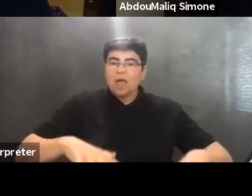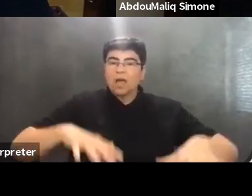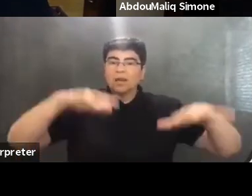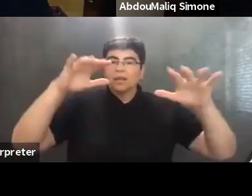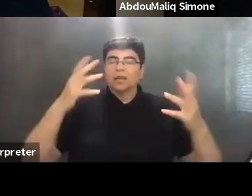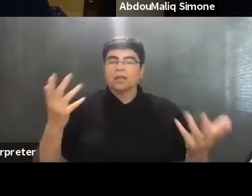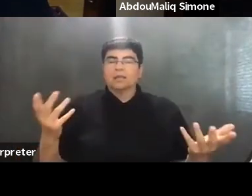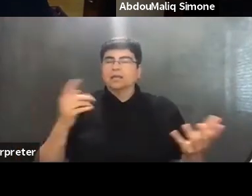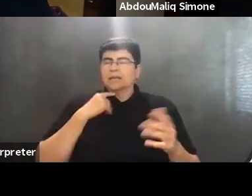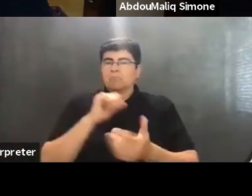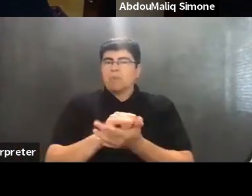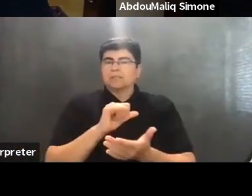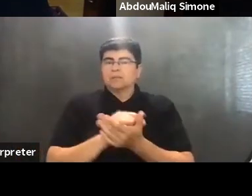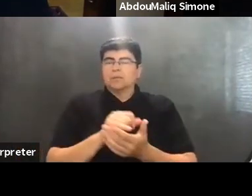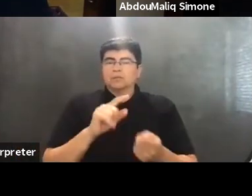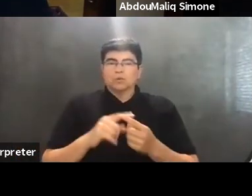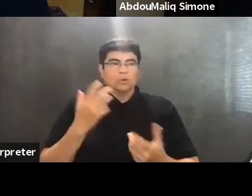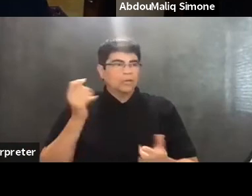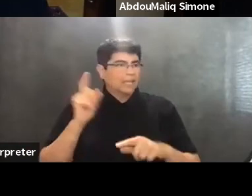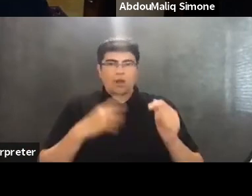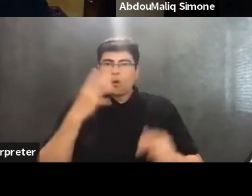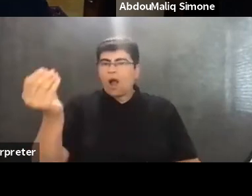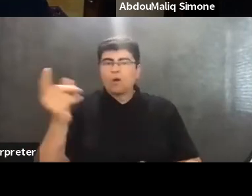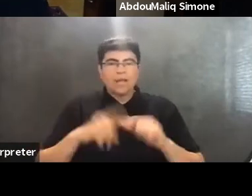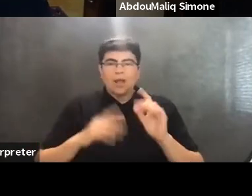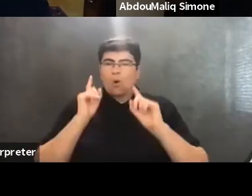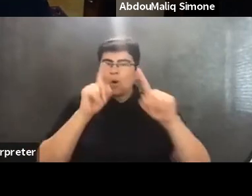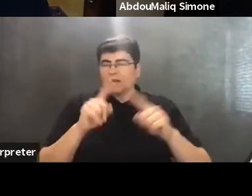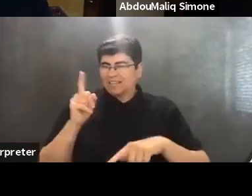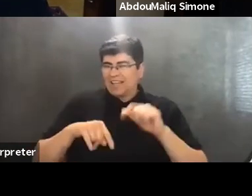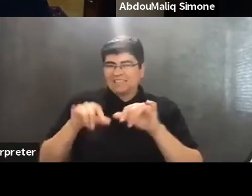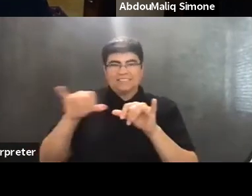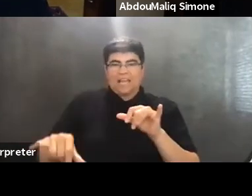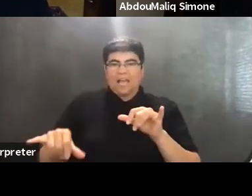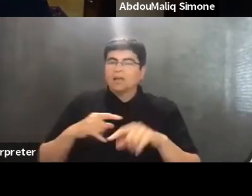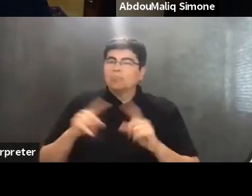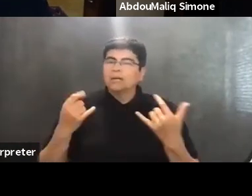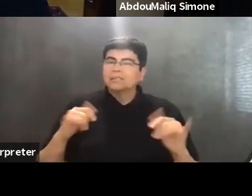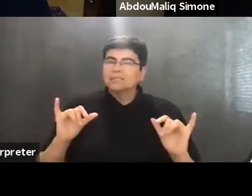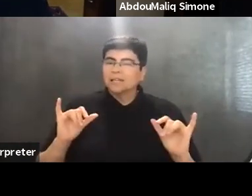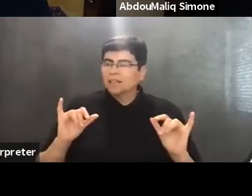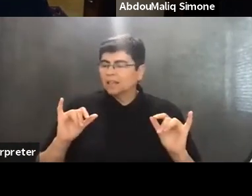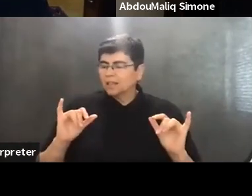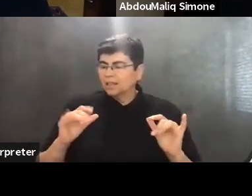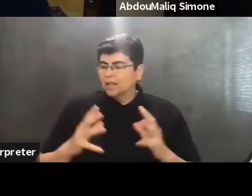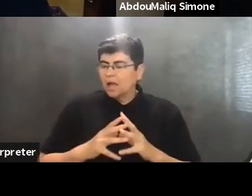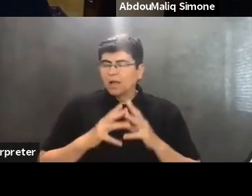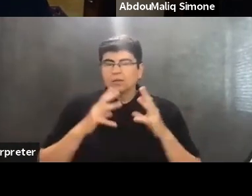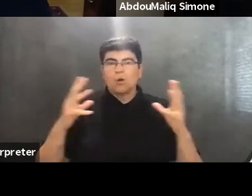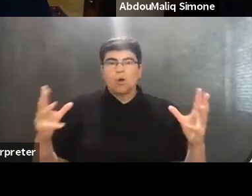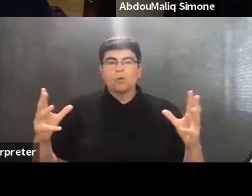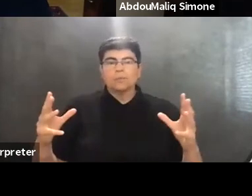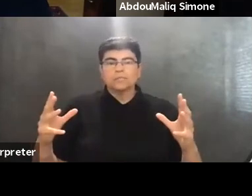It was impossible to go anywhere. was impossible to stay anywhere. Yet, uh, an inordinate amount